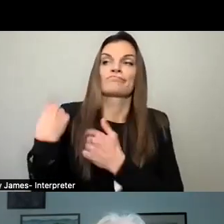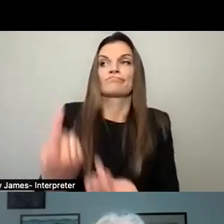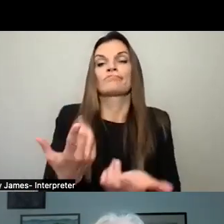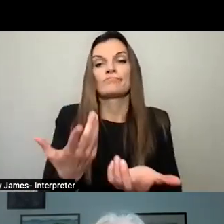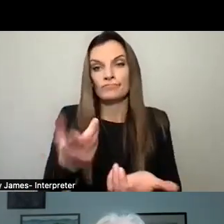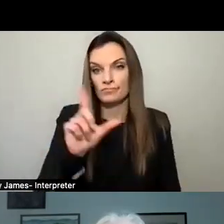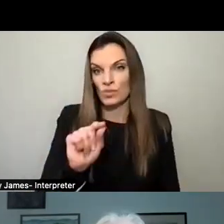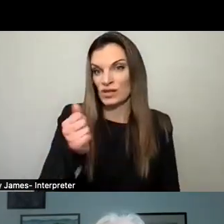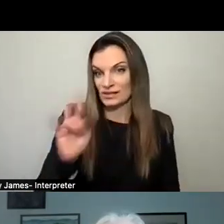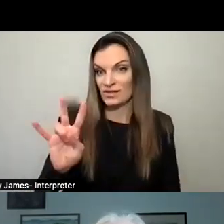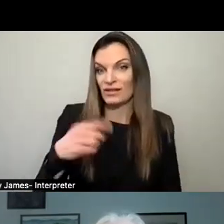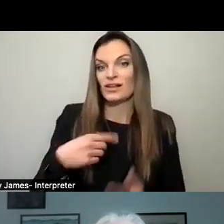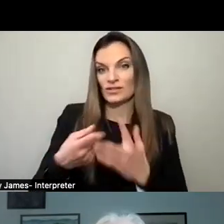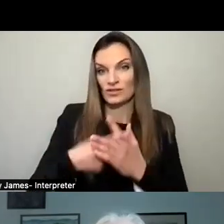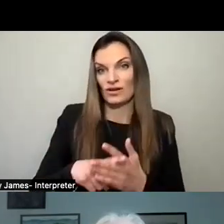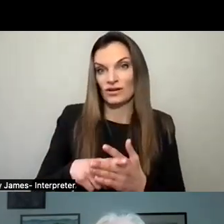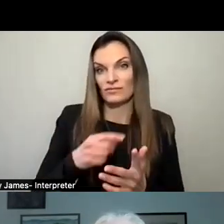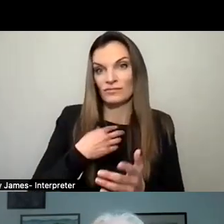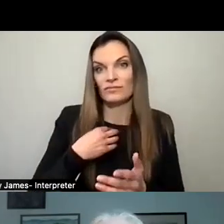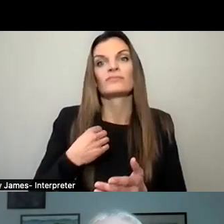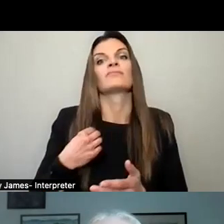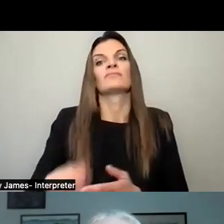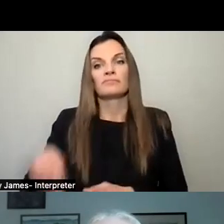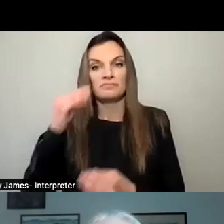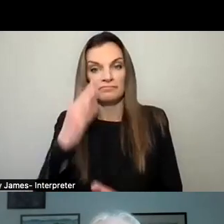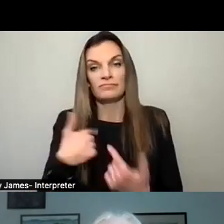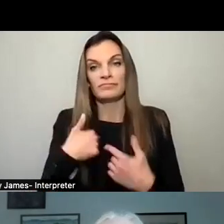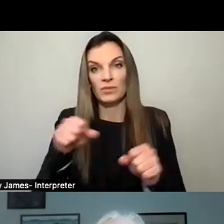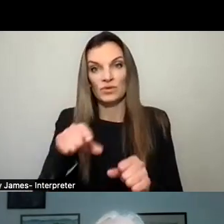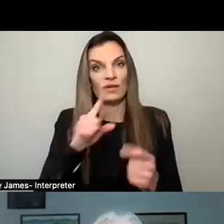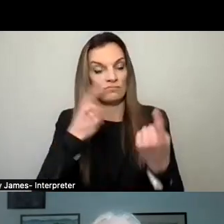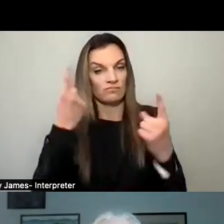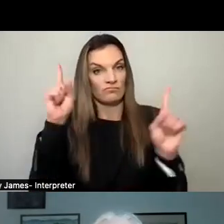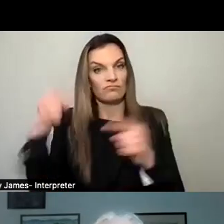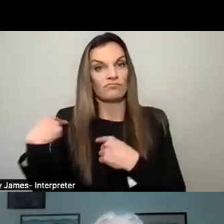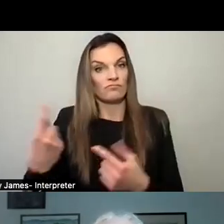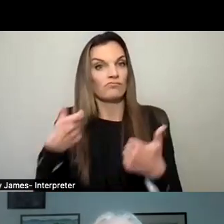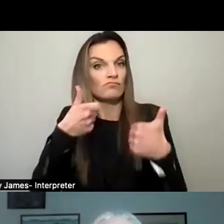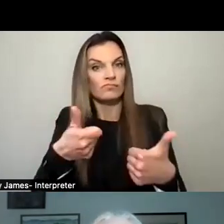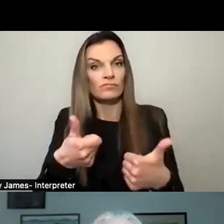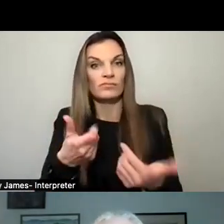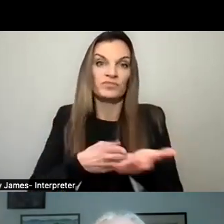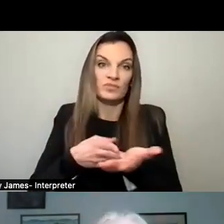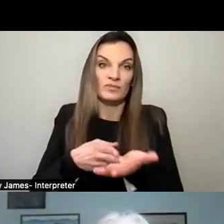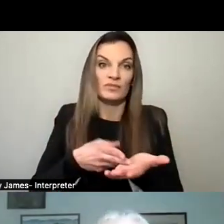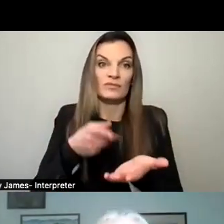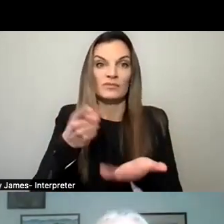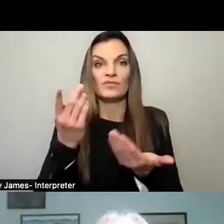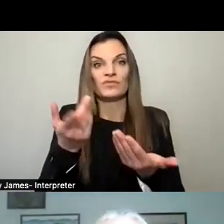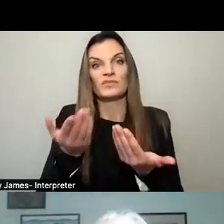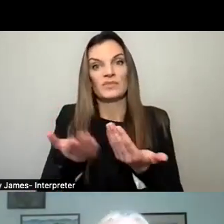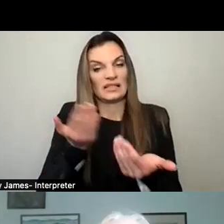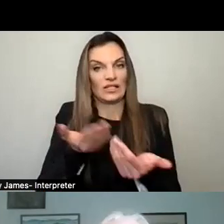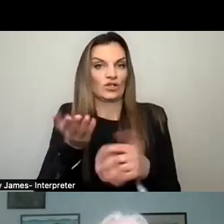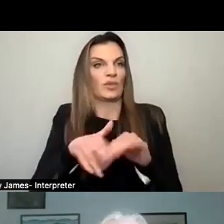2017. And I can tell you without a doubt, I've been able to do it successfully and honestly easier than it was to go into the